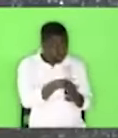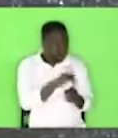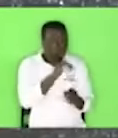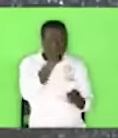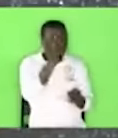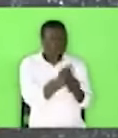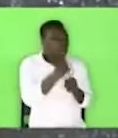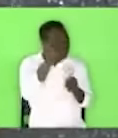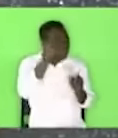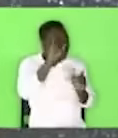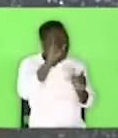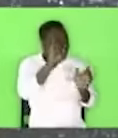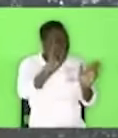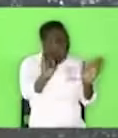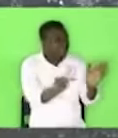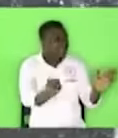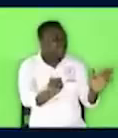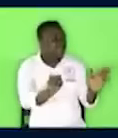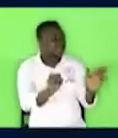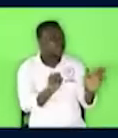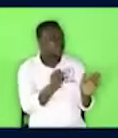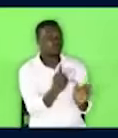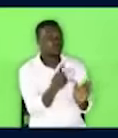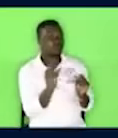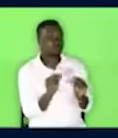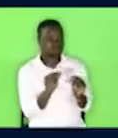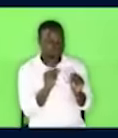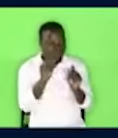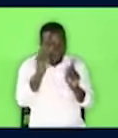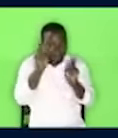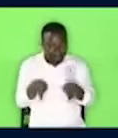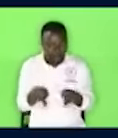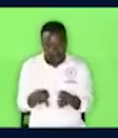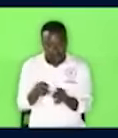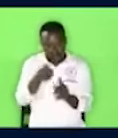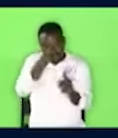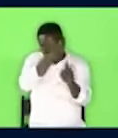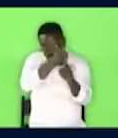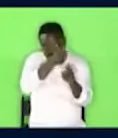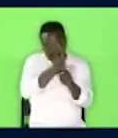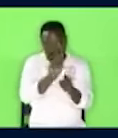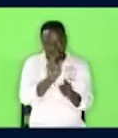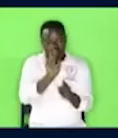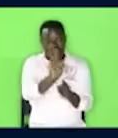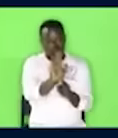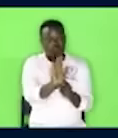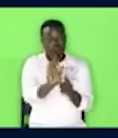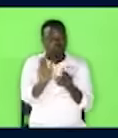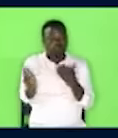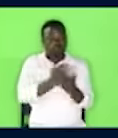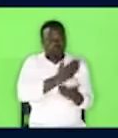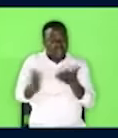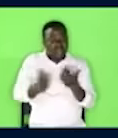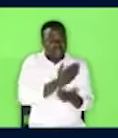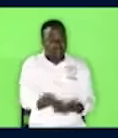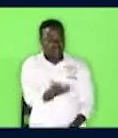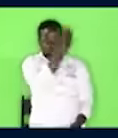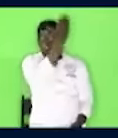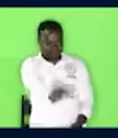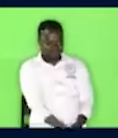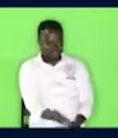identification. All that a person is, is vested in his or her name.